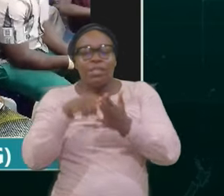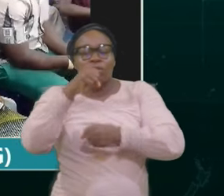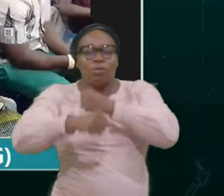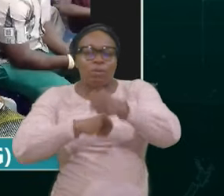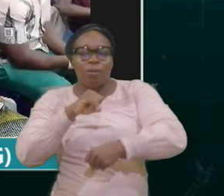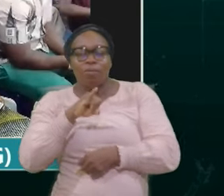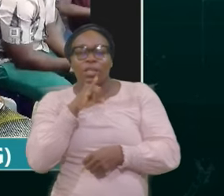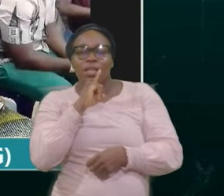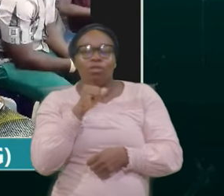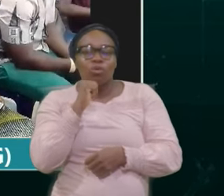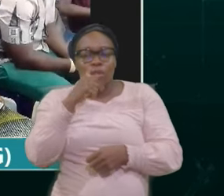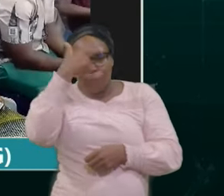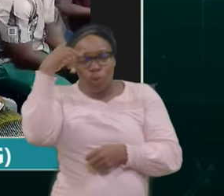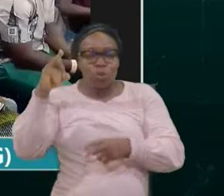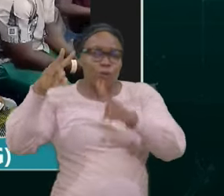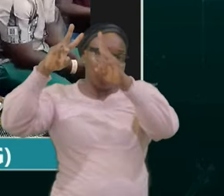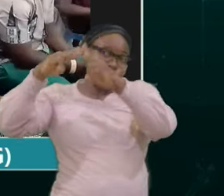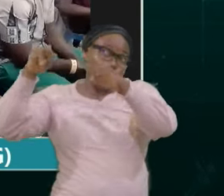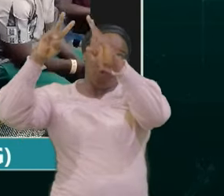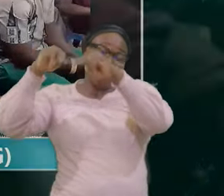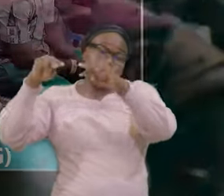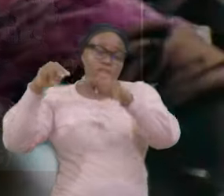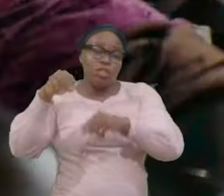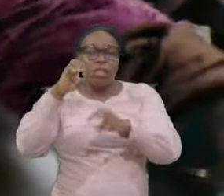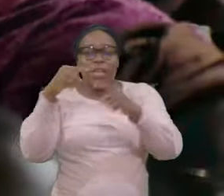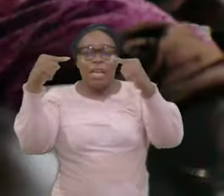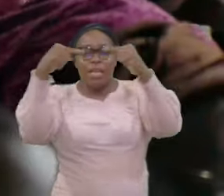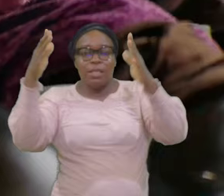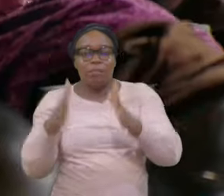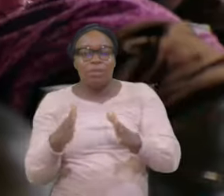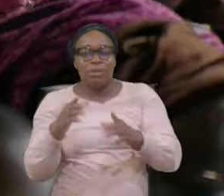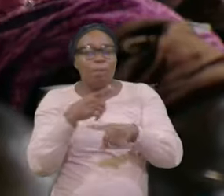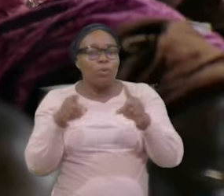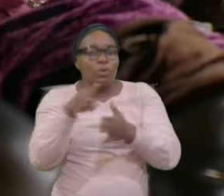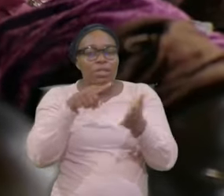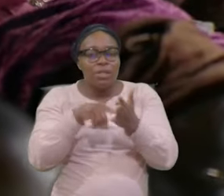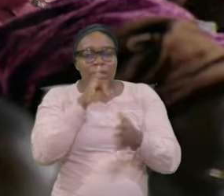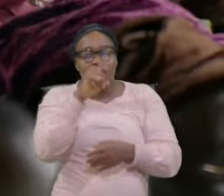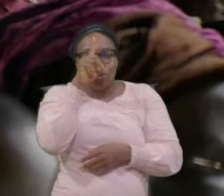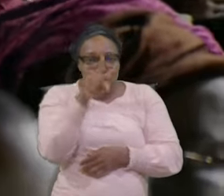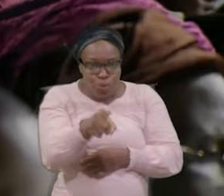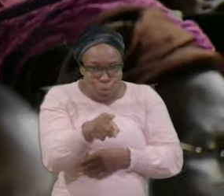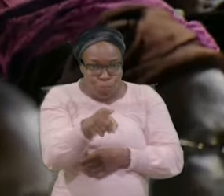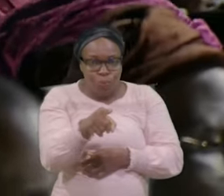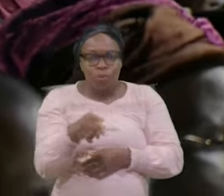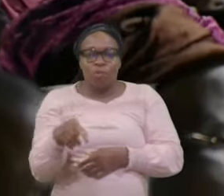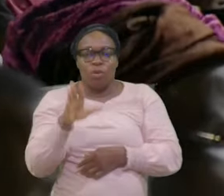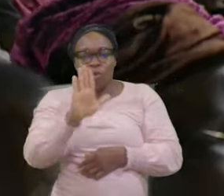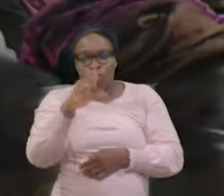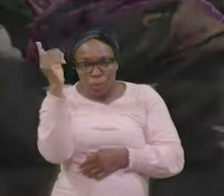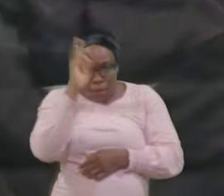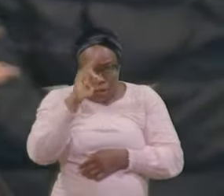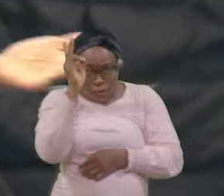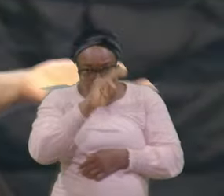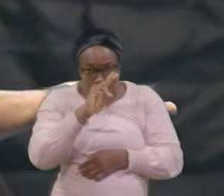Village Enemies This Is You Your Restlessness Your